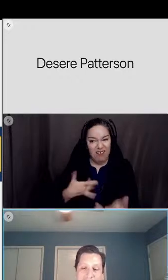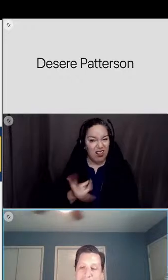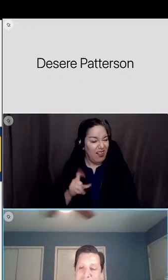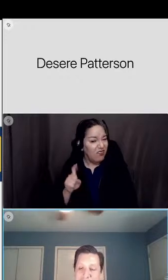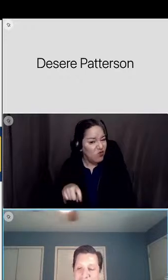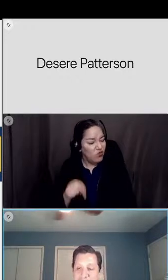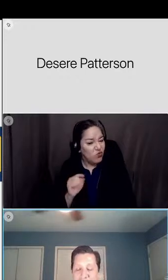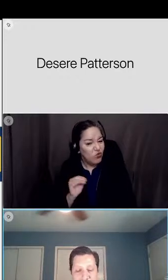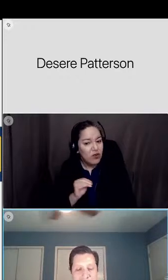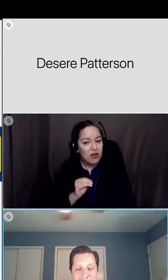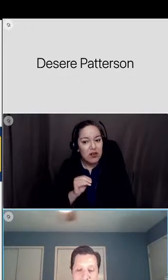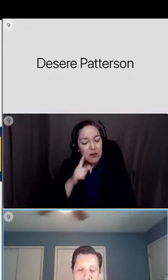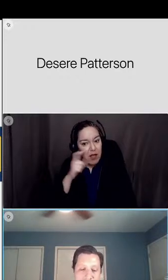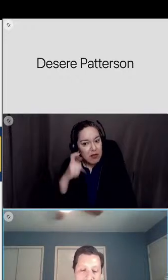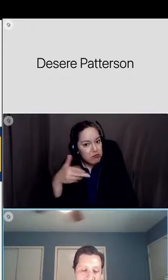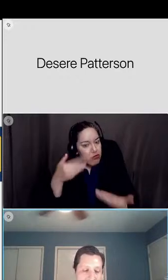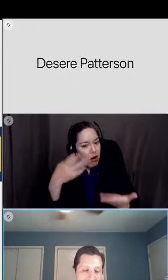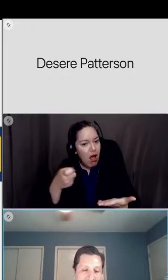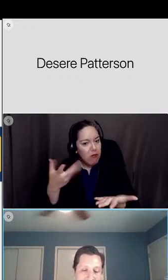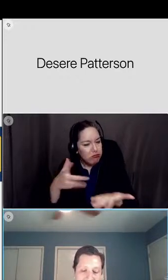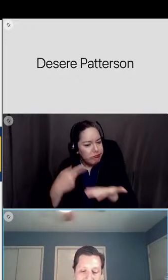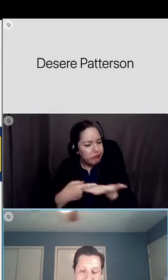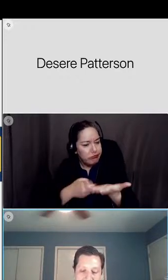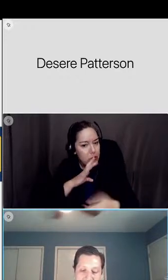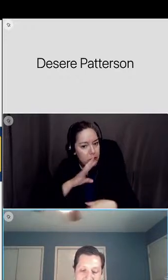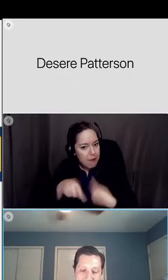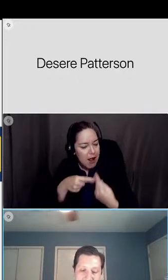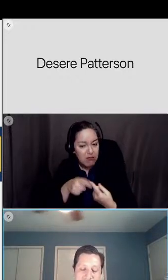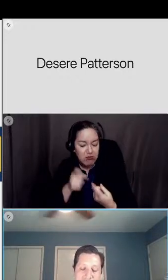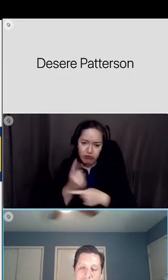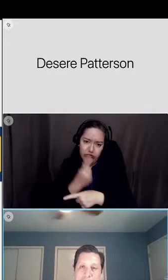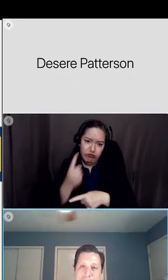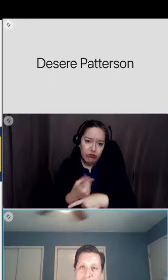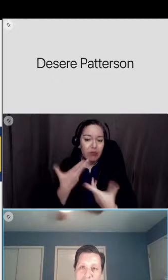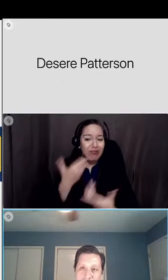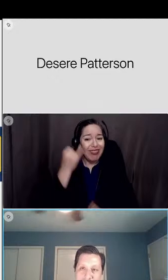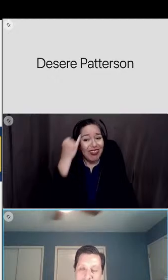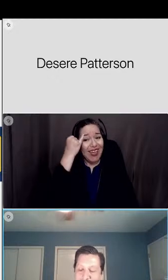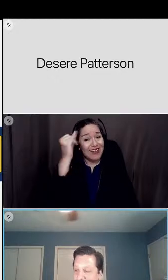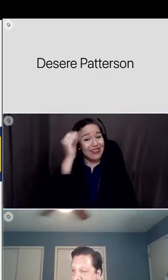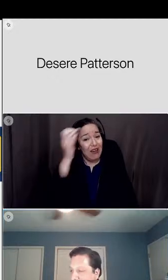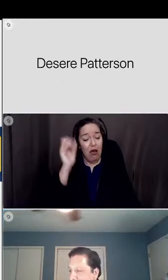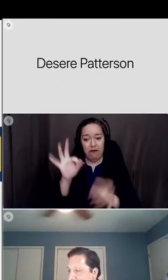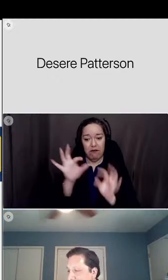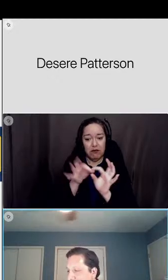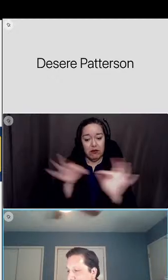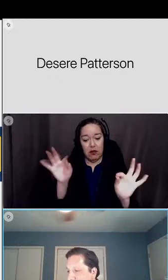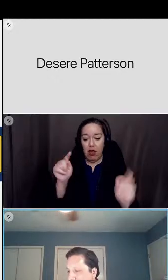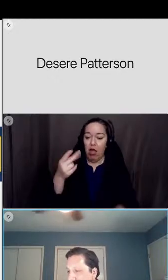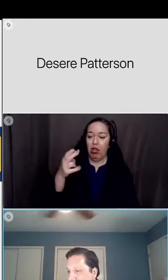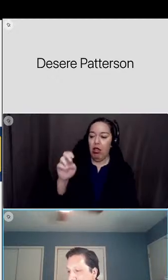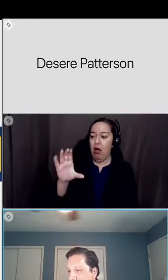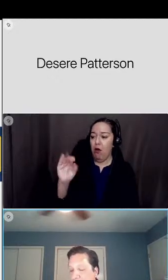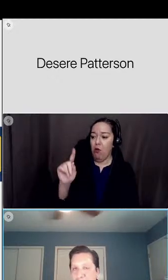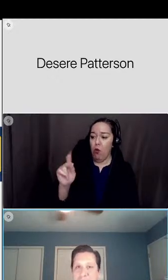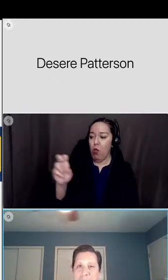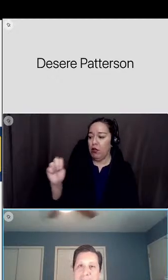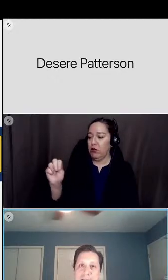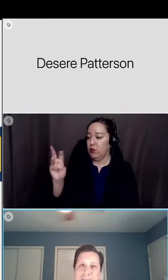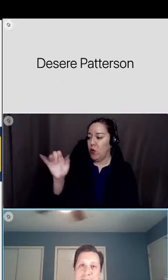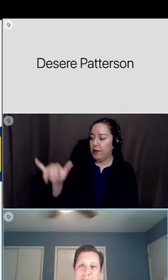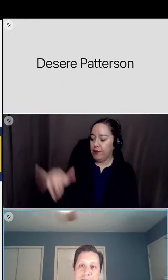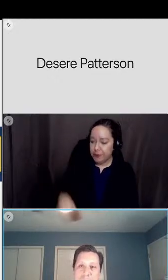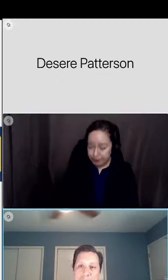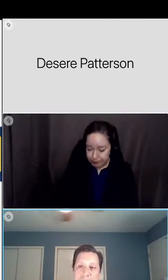because it was brought up and and talked about i think and rightfully so is this idea of the colton way um i have